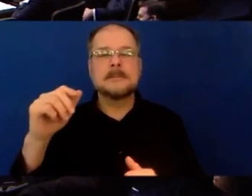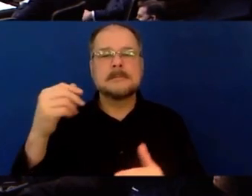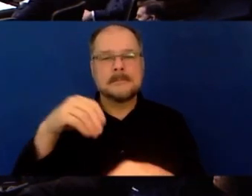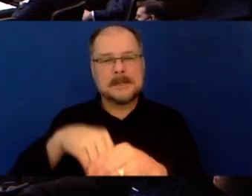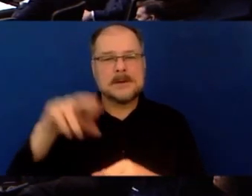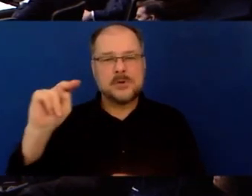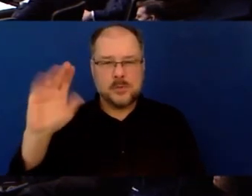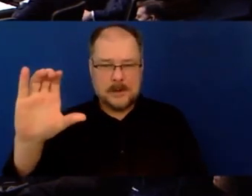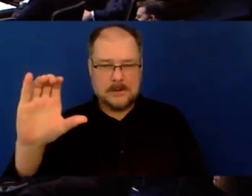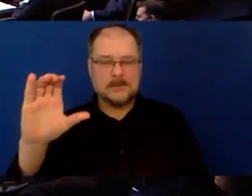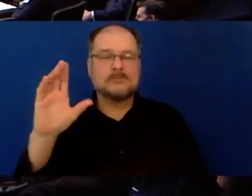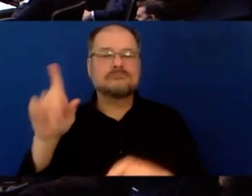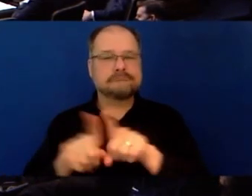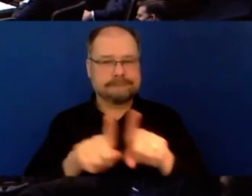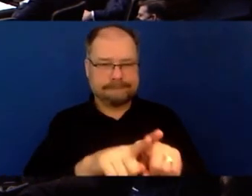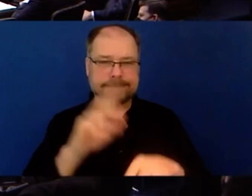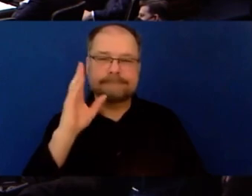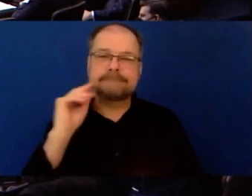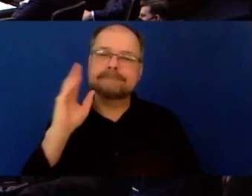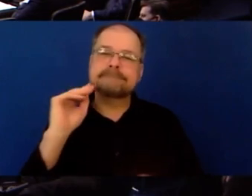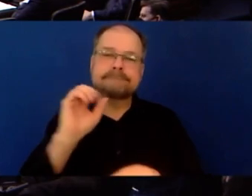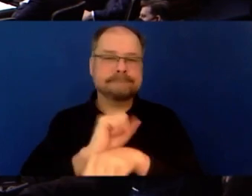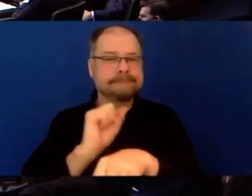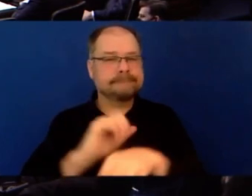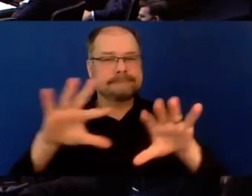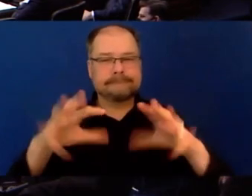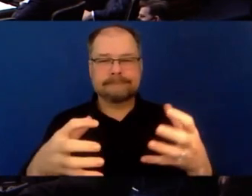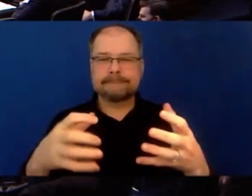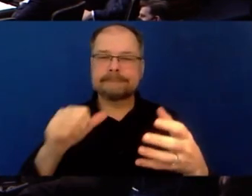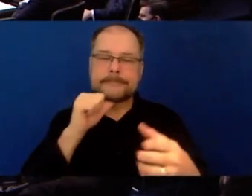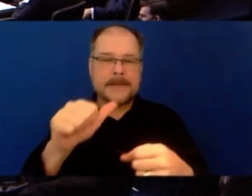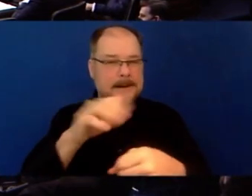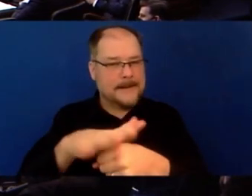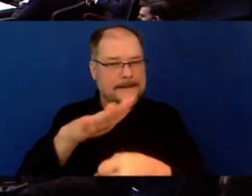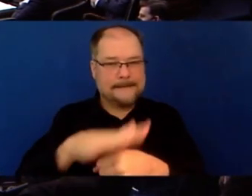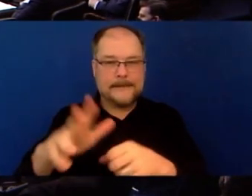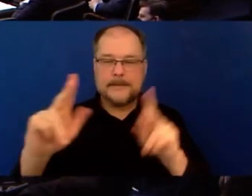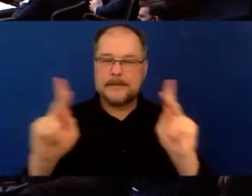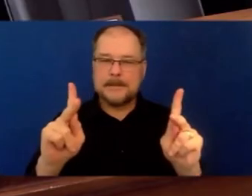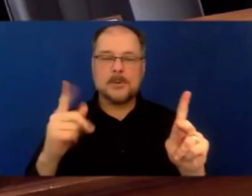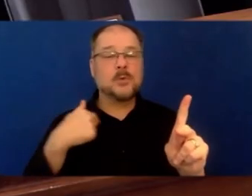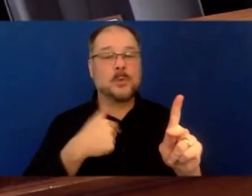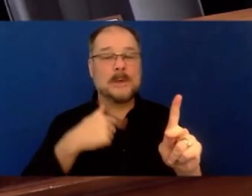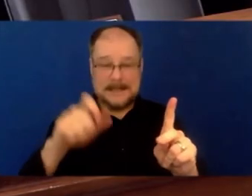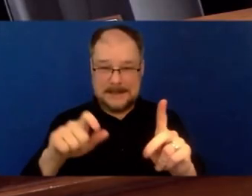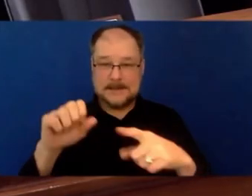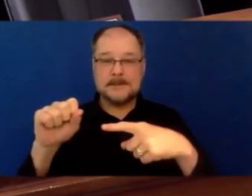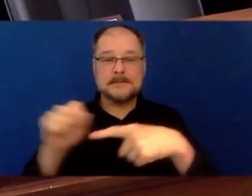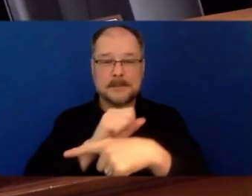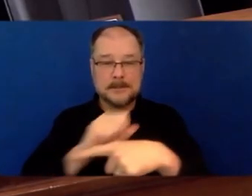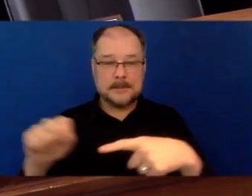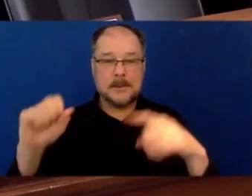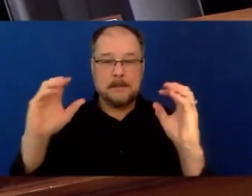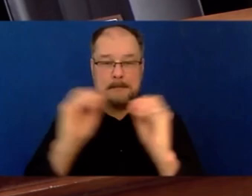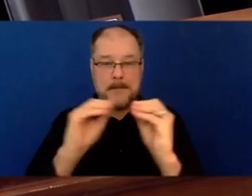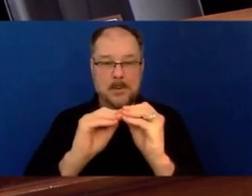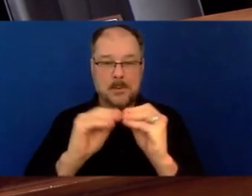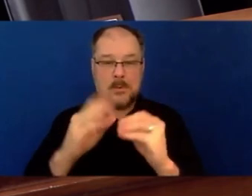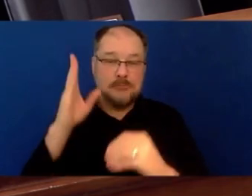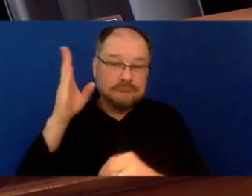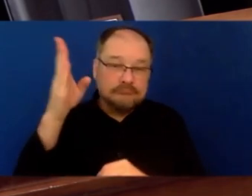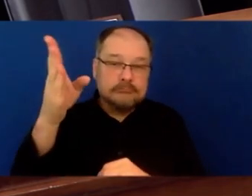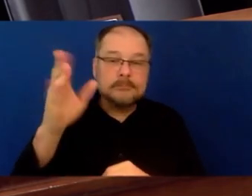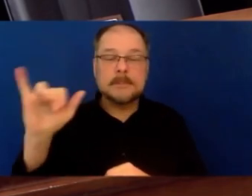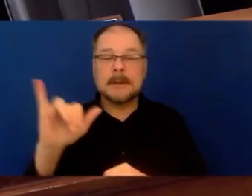challenges. I think we need to focus on preparing future health care workforce. For example, some Wake Forest